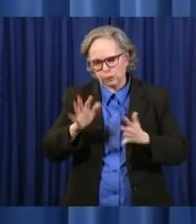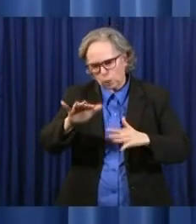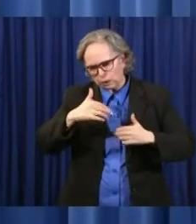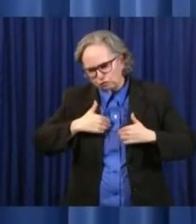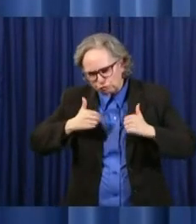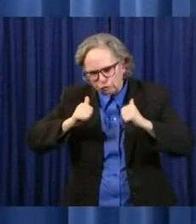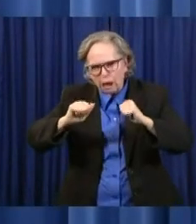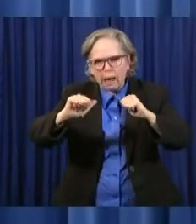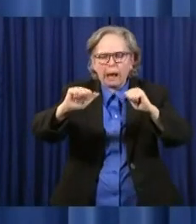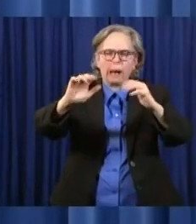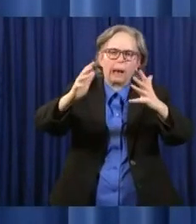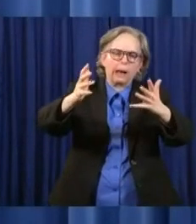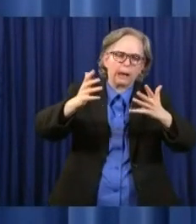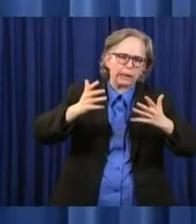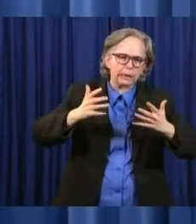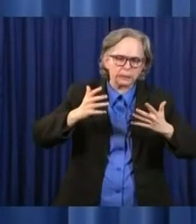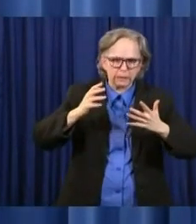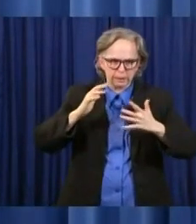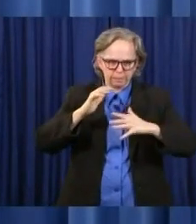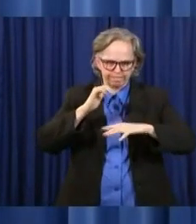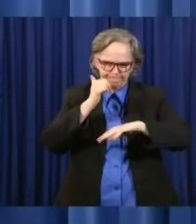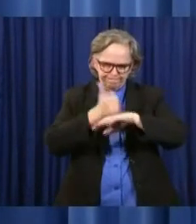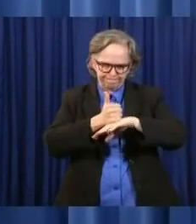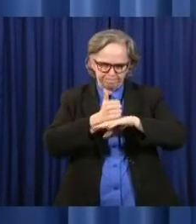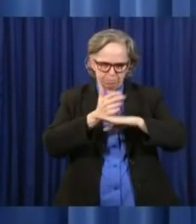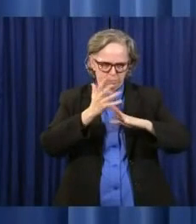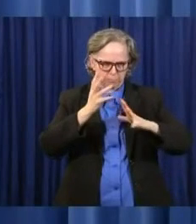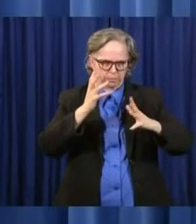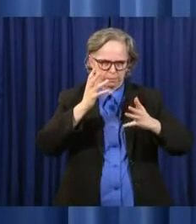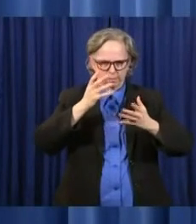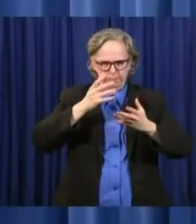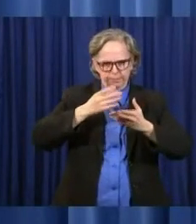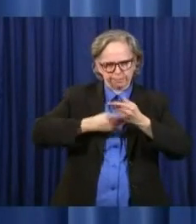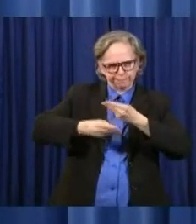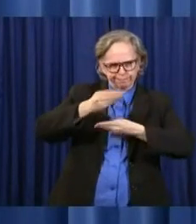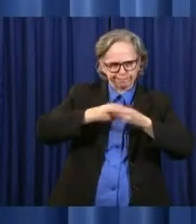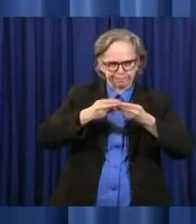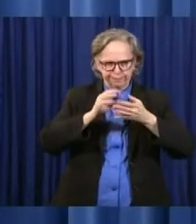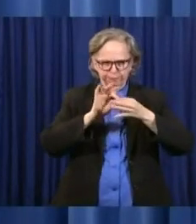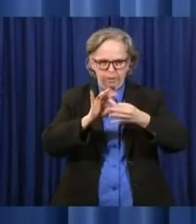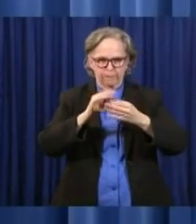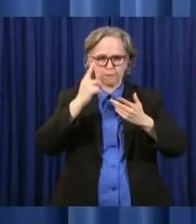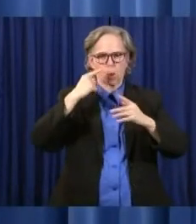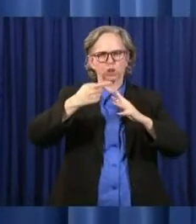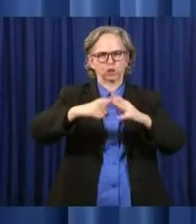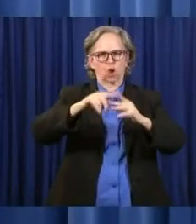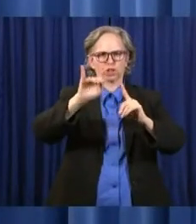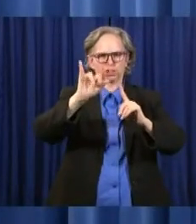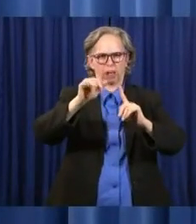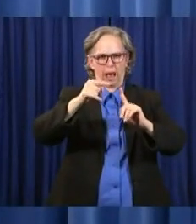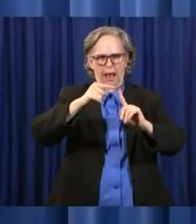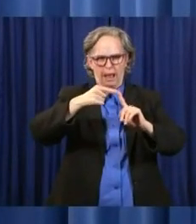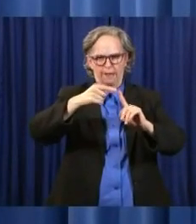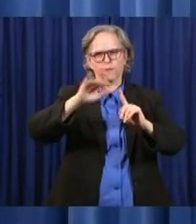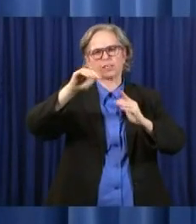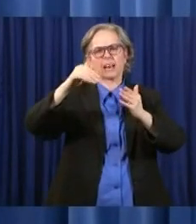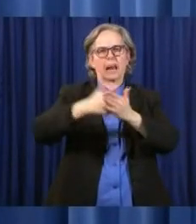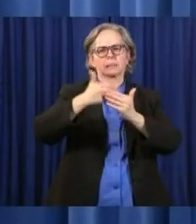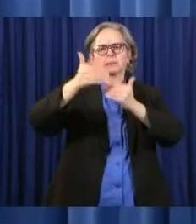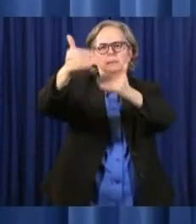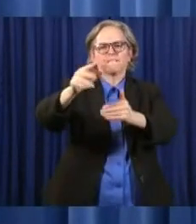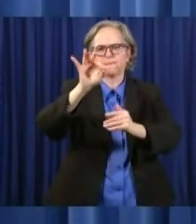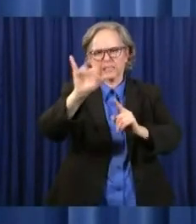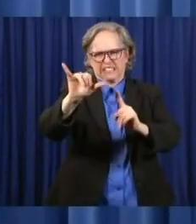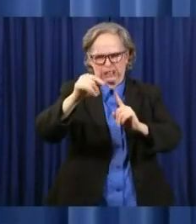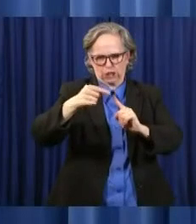situation so as they begin in July, they begin the next year, that the cuts that we would have